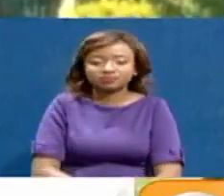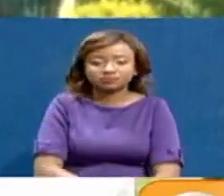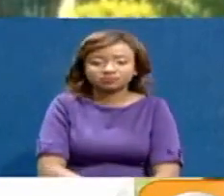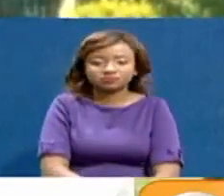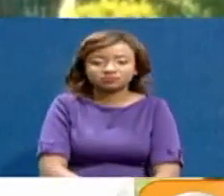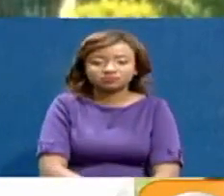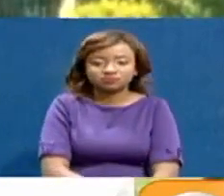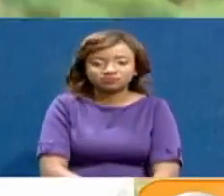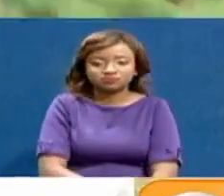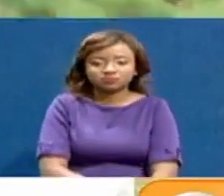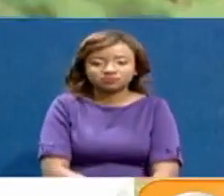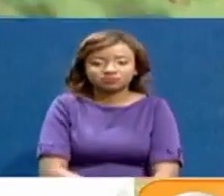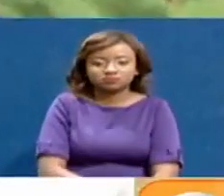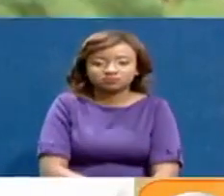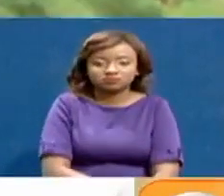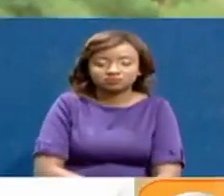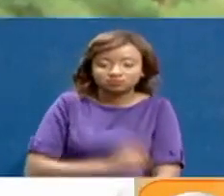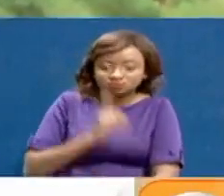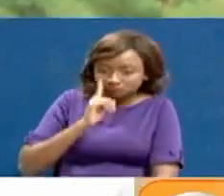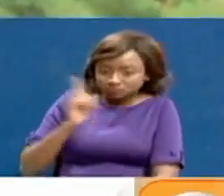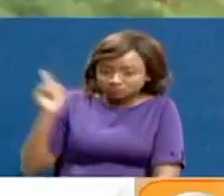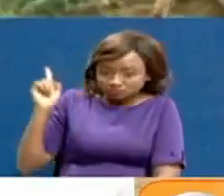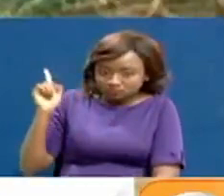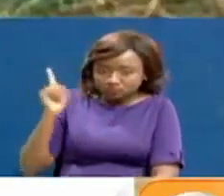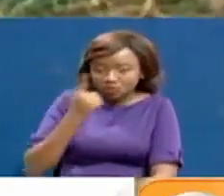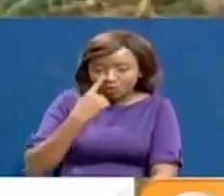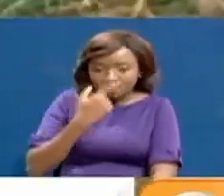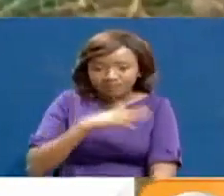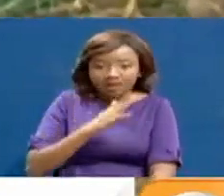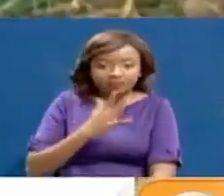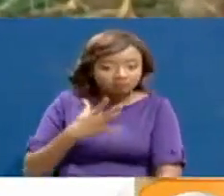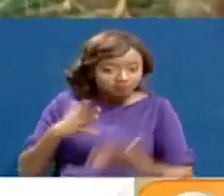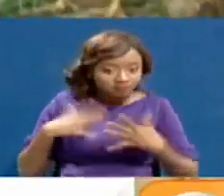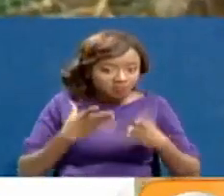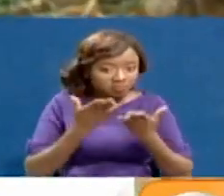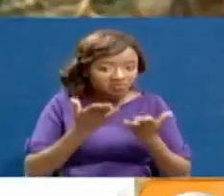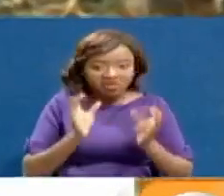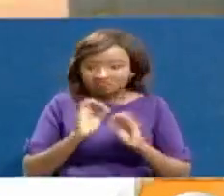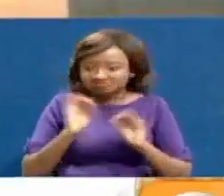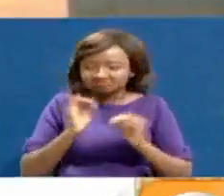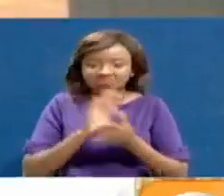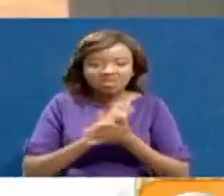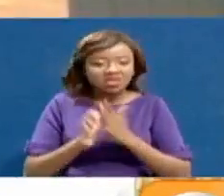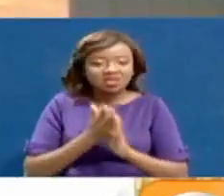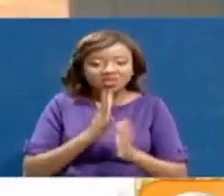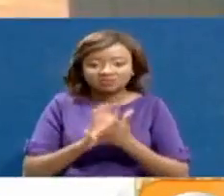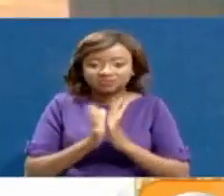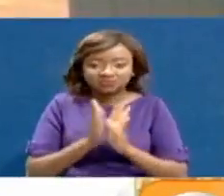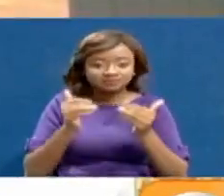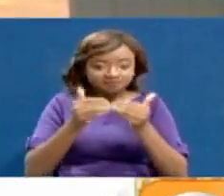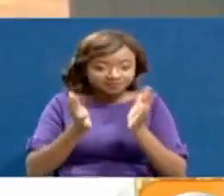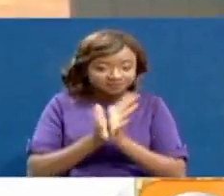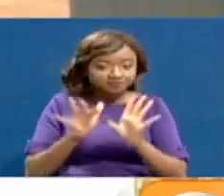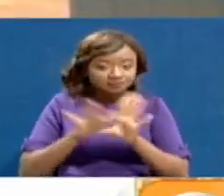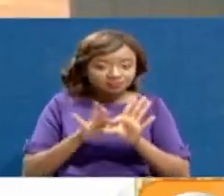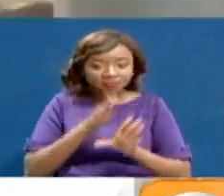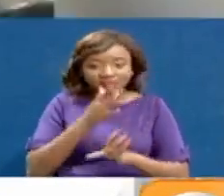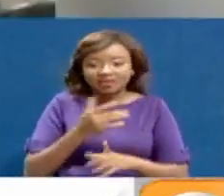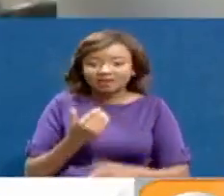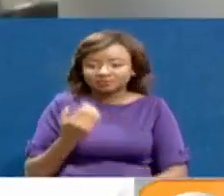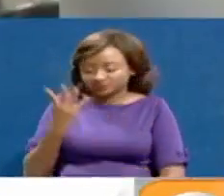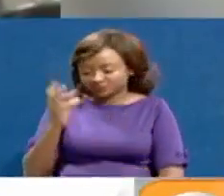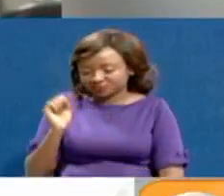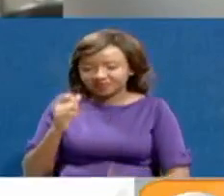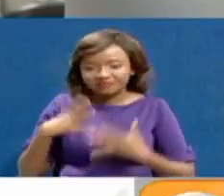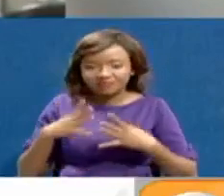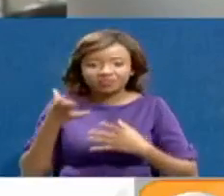James Oyugi's home in Ukwala, CIA County, is deserted. His family members are among 45 people who have been placed